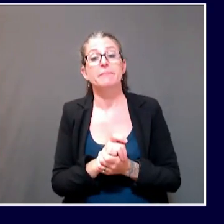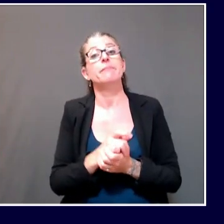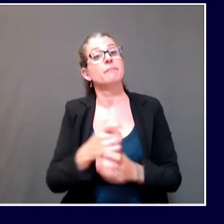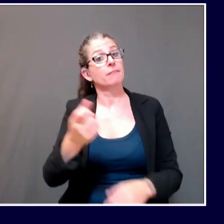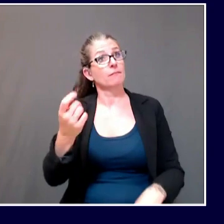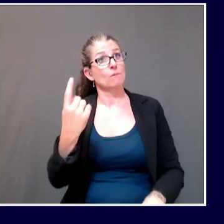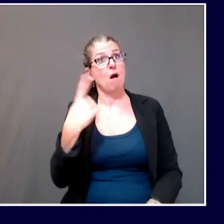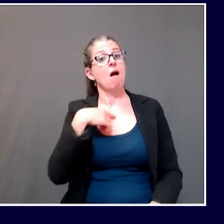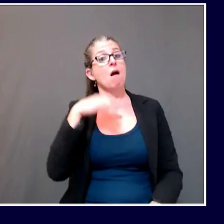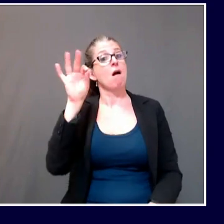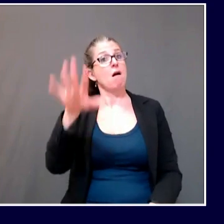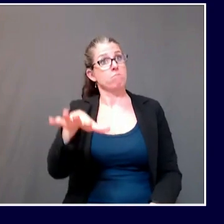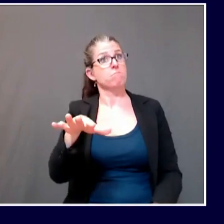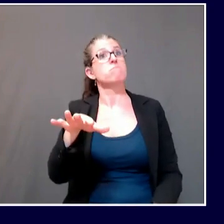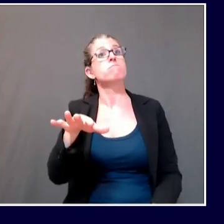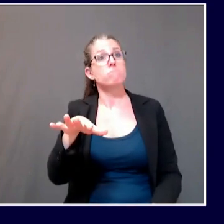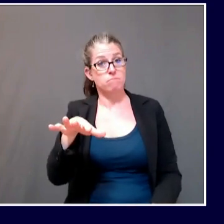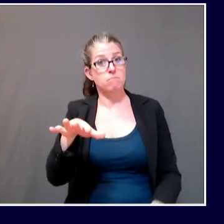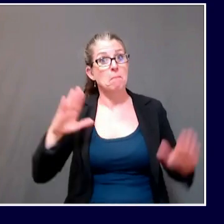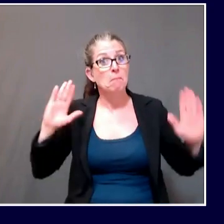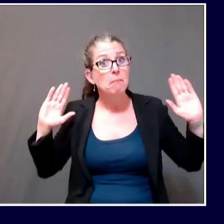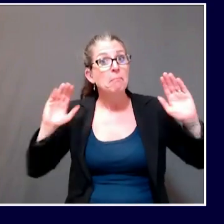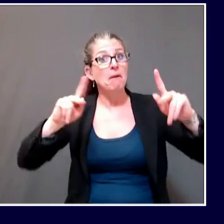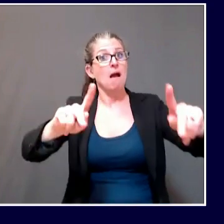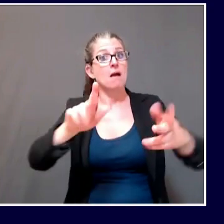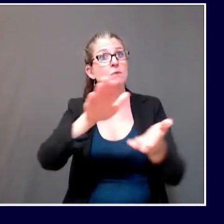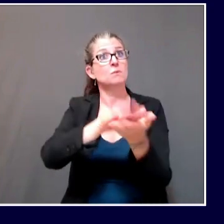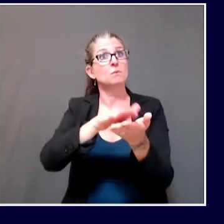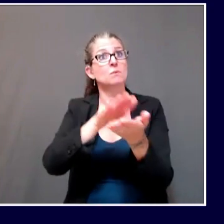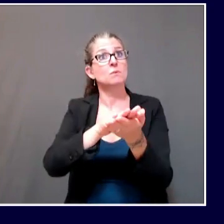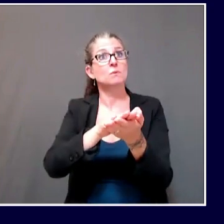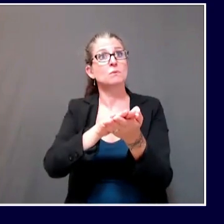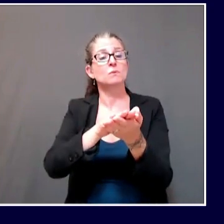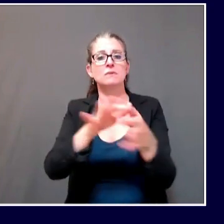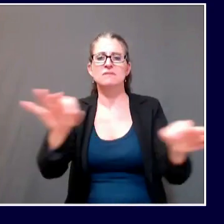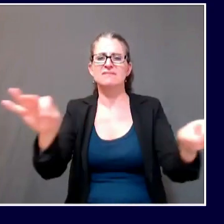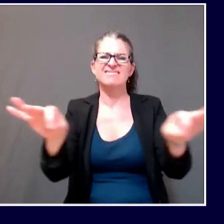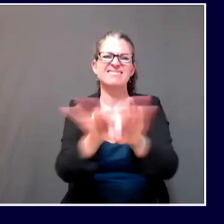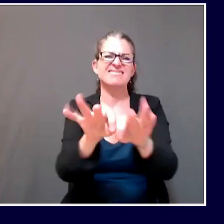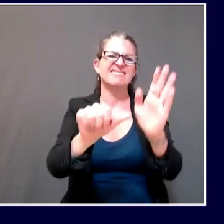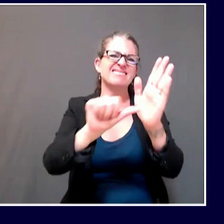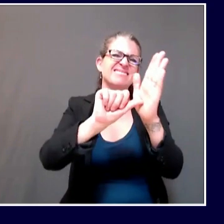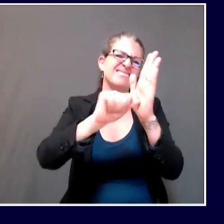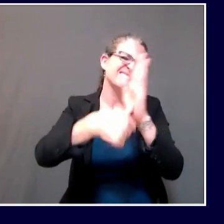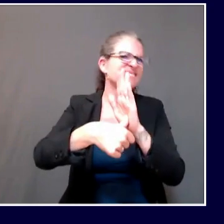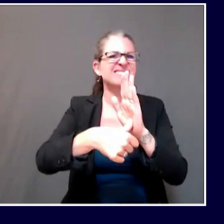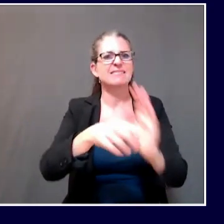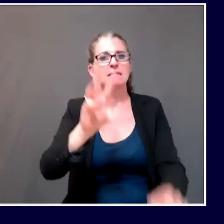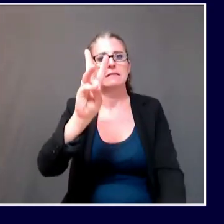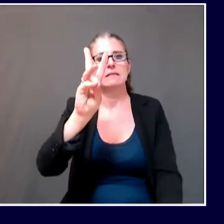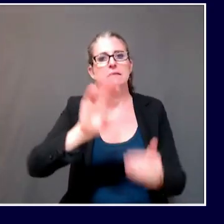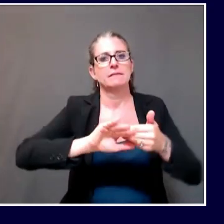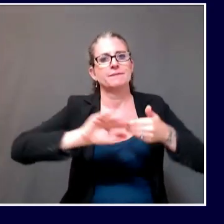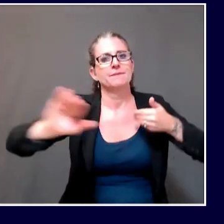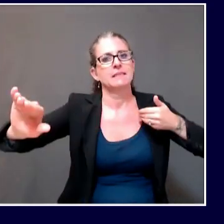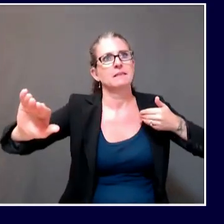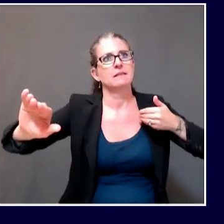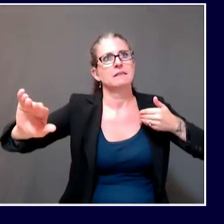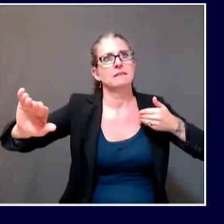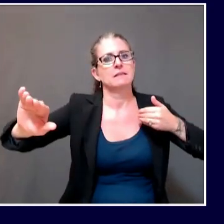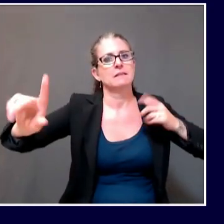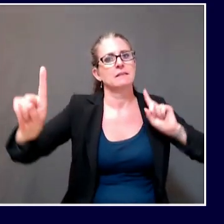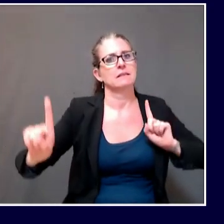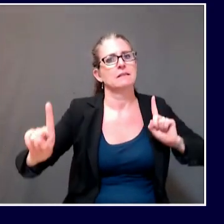education. And one of those, one of those bedrock principles is the wearing of a face covering, such that even if children do have